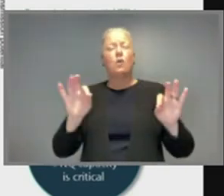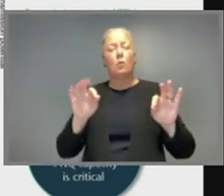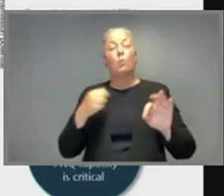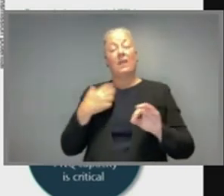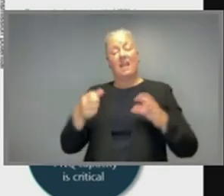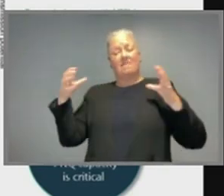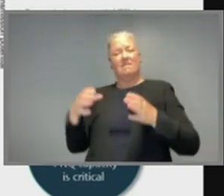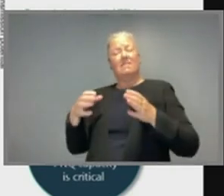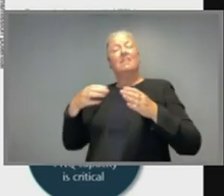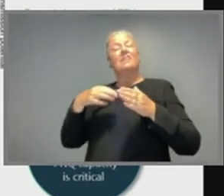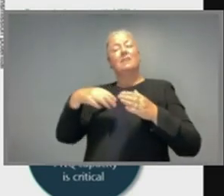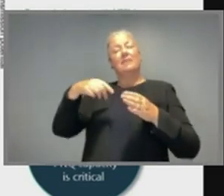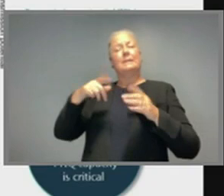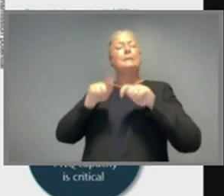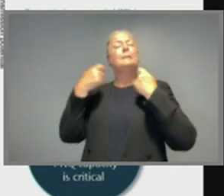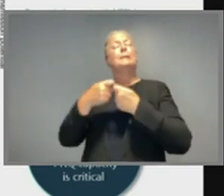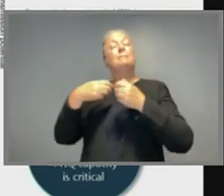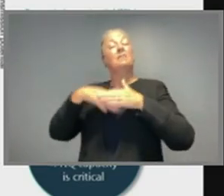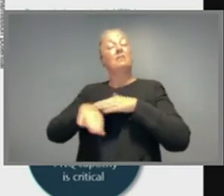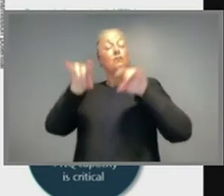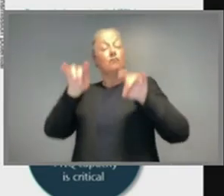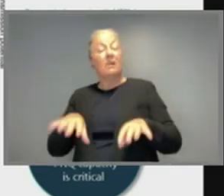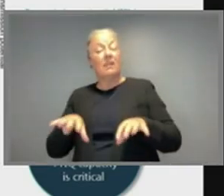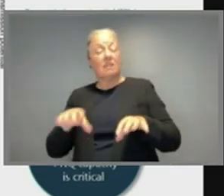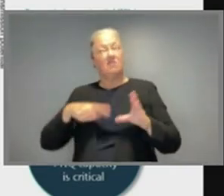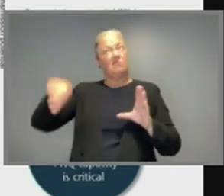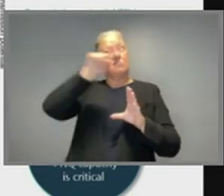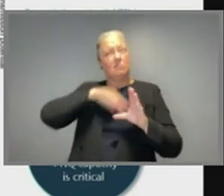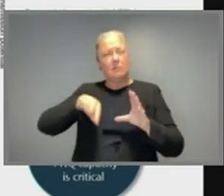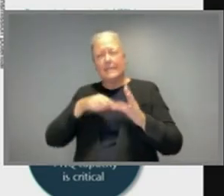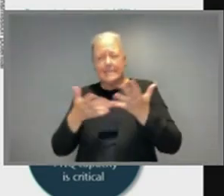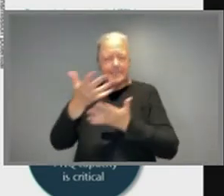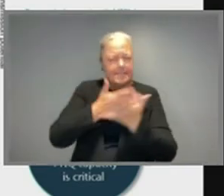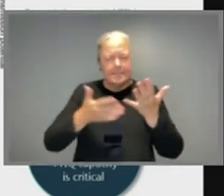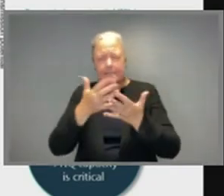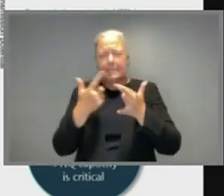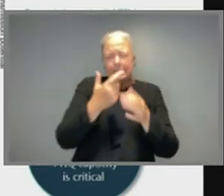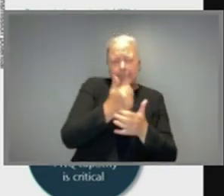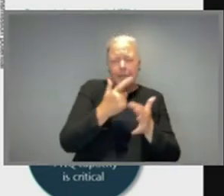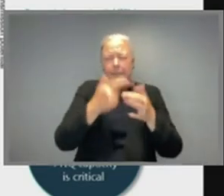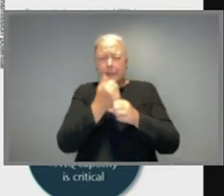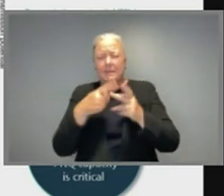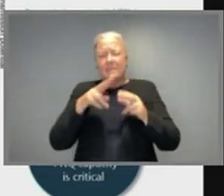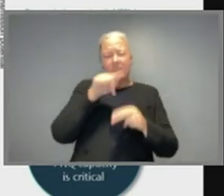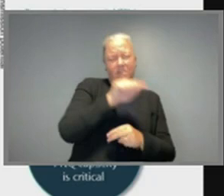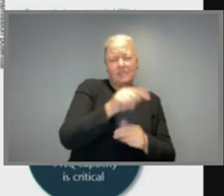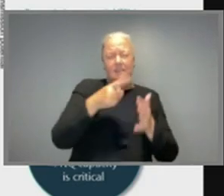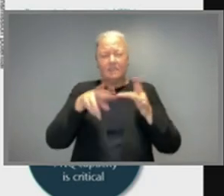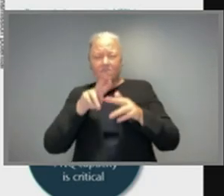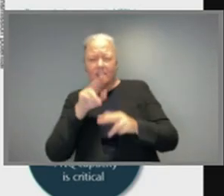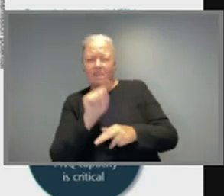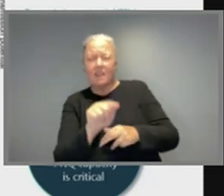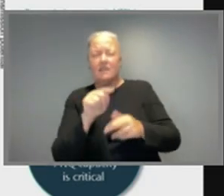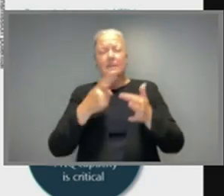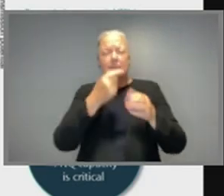the country, as has all of this work. And the group doing the modelling presented today has strong complementarity and overlap with the group who